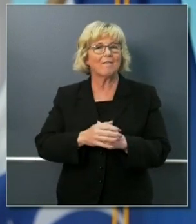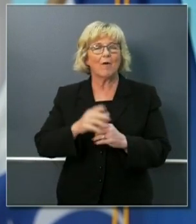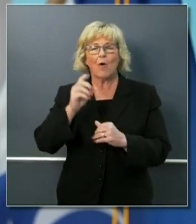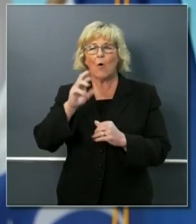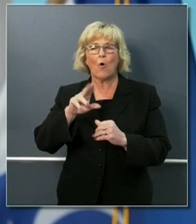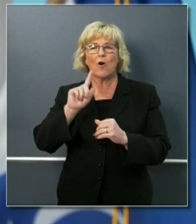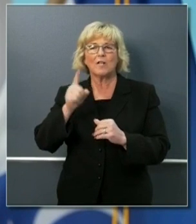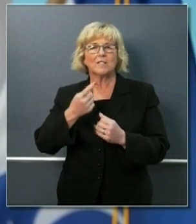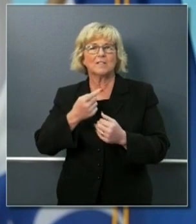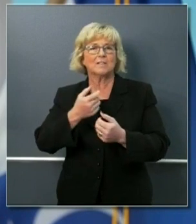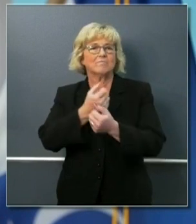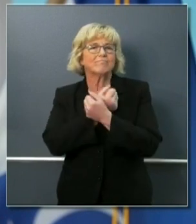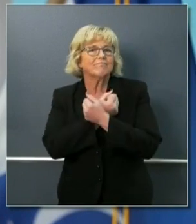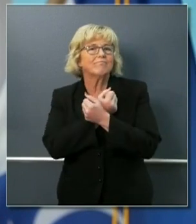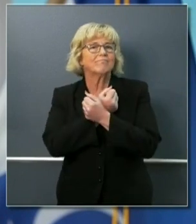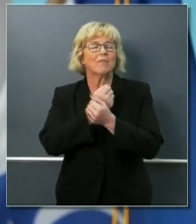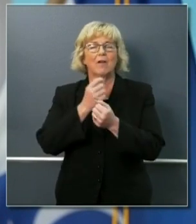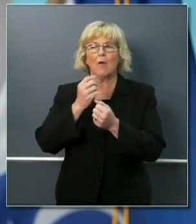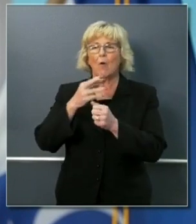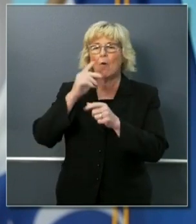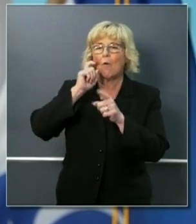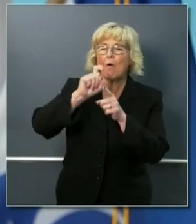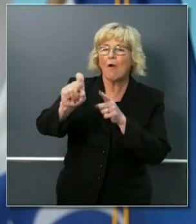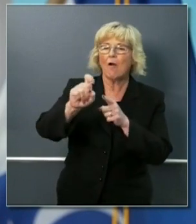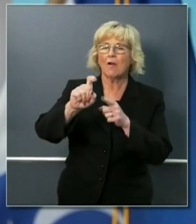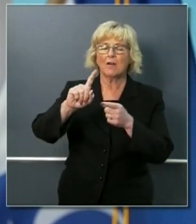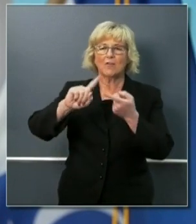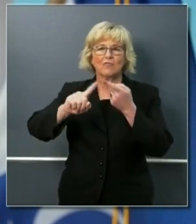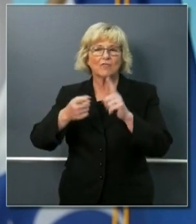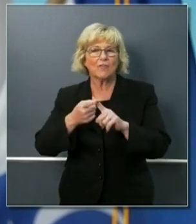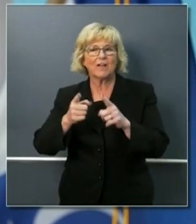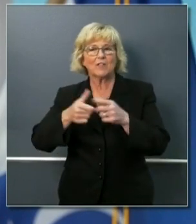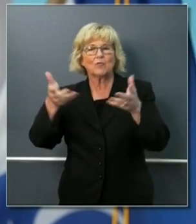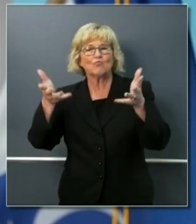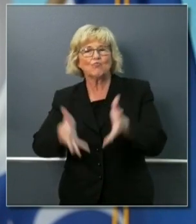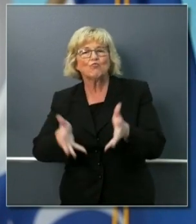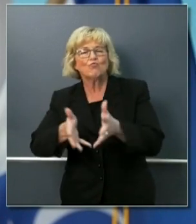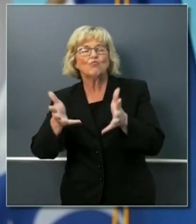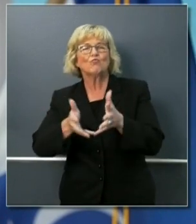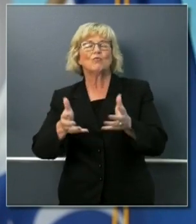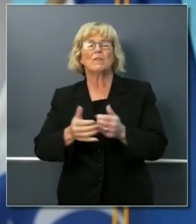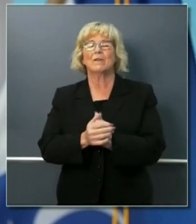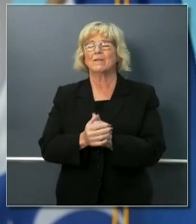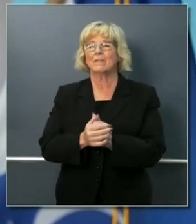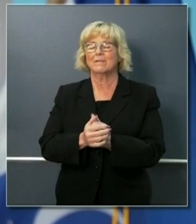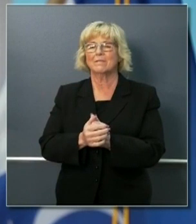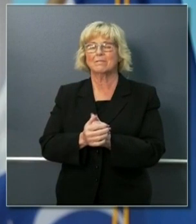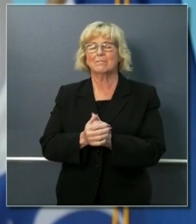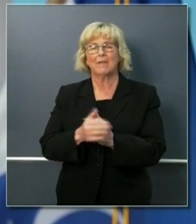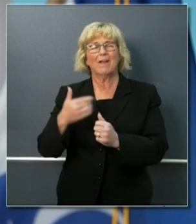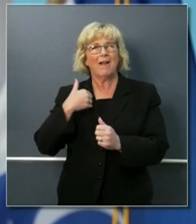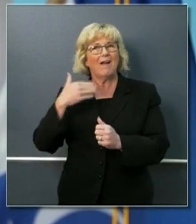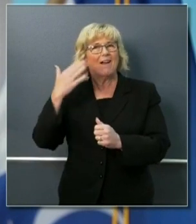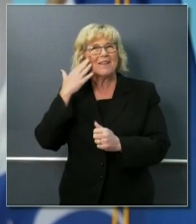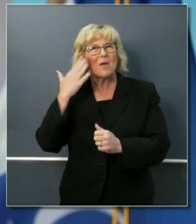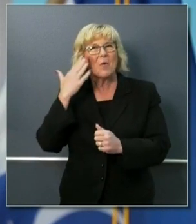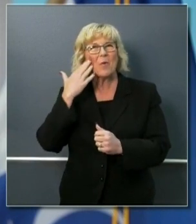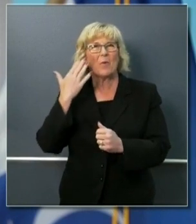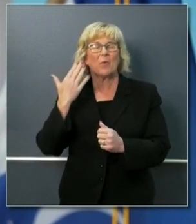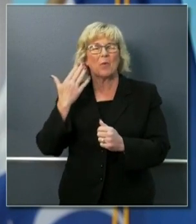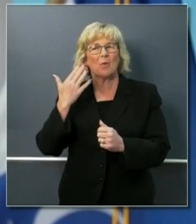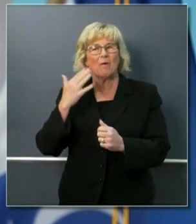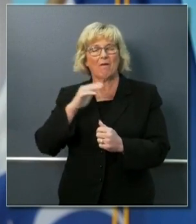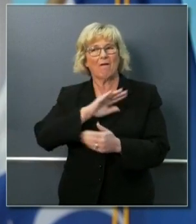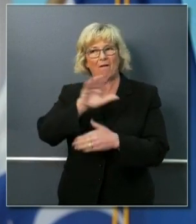else or calling for help calling a friend and saying you know what can I just talk we recognize I recognize we all